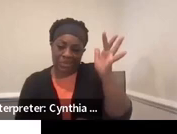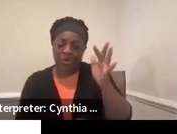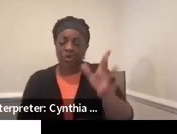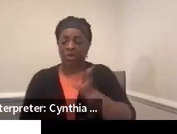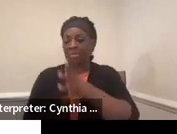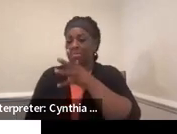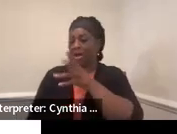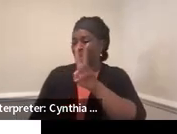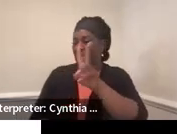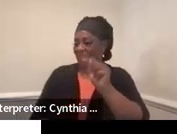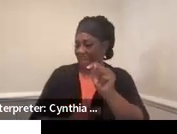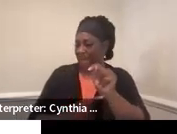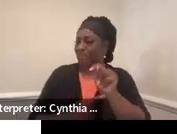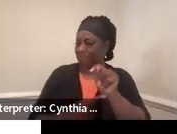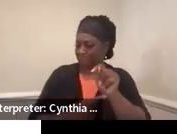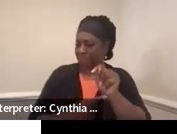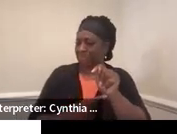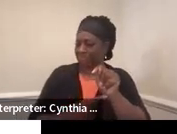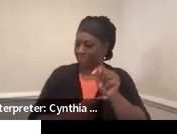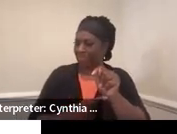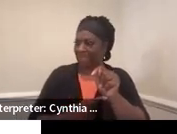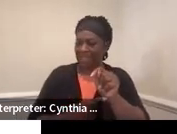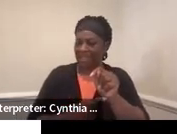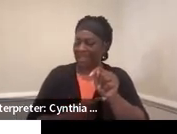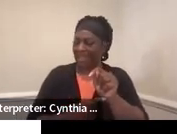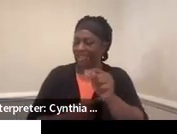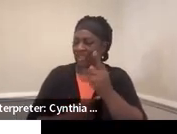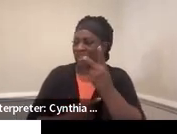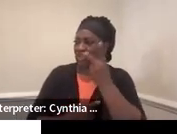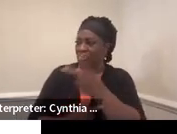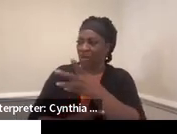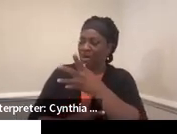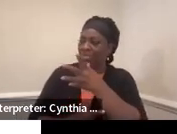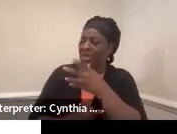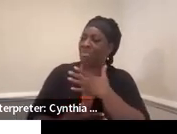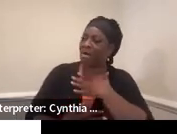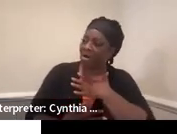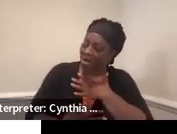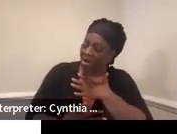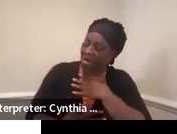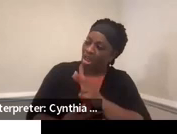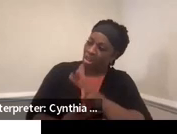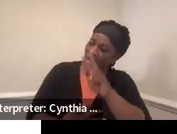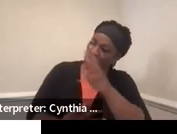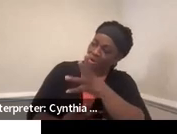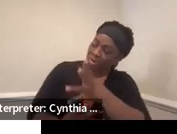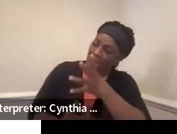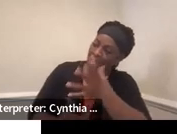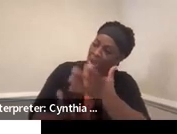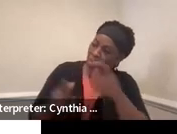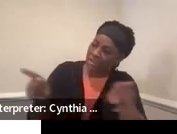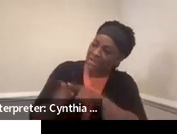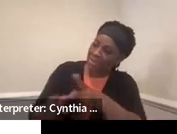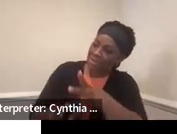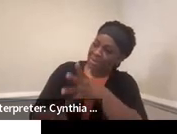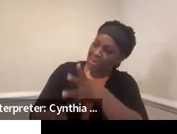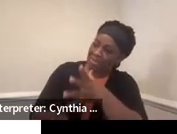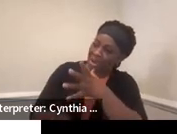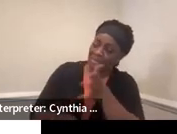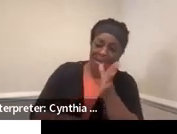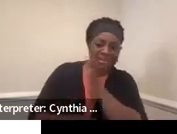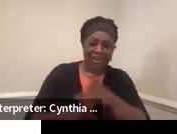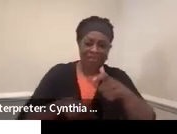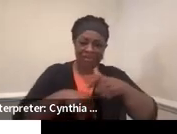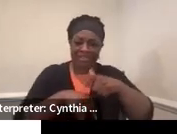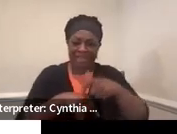veterinarian. And she, you know, saw all the good that her mom did and that's what she wanted to do. There was never a time in that process